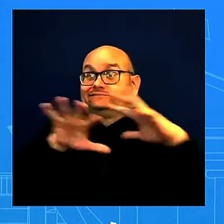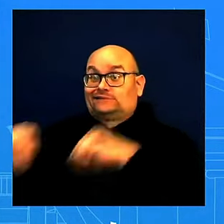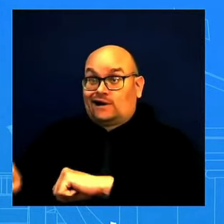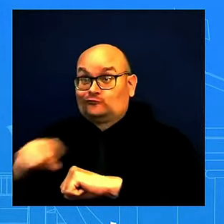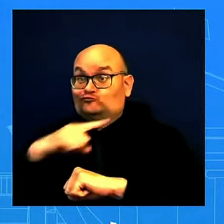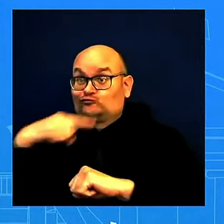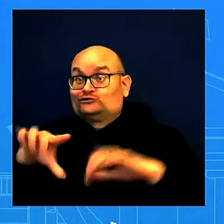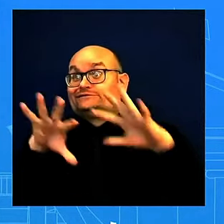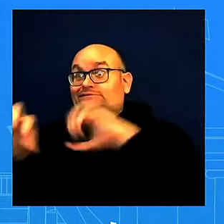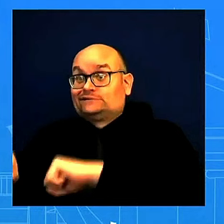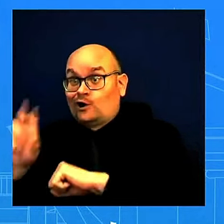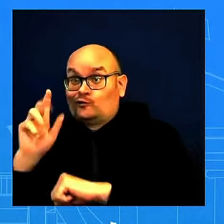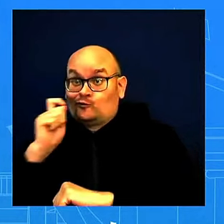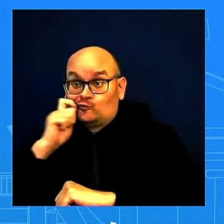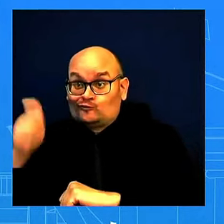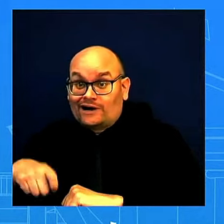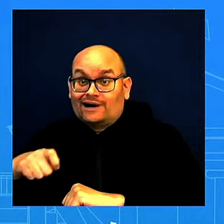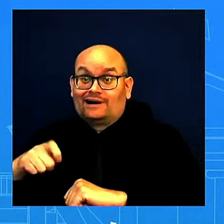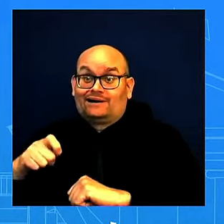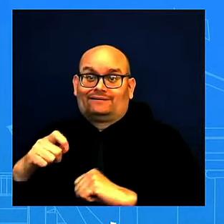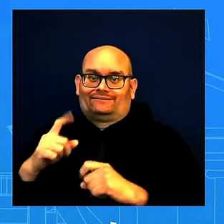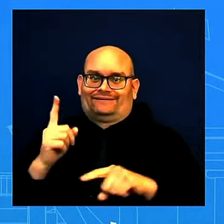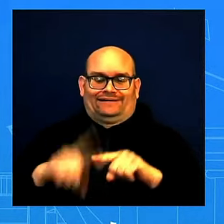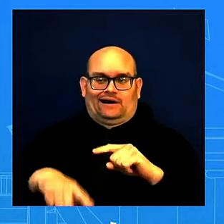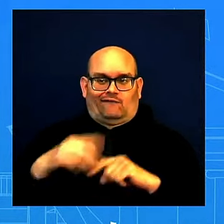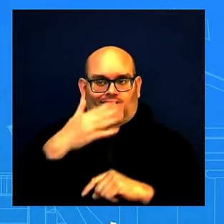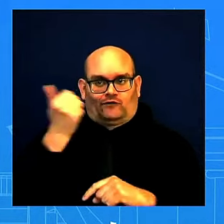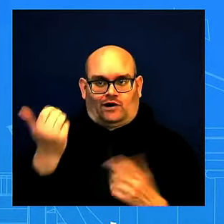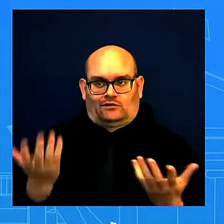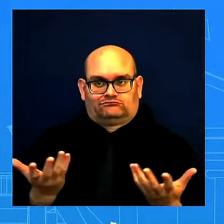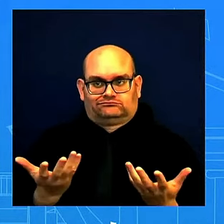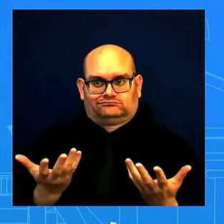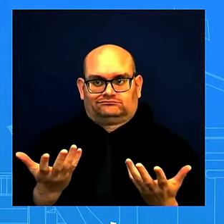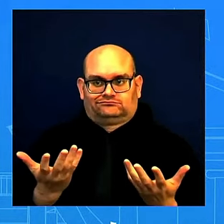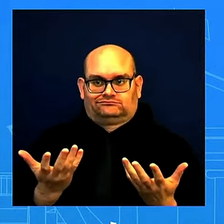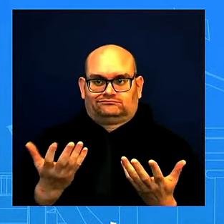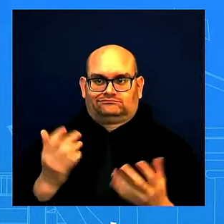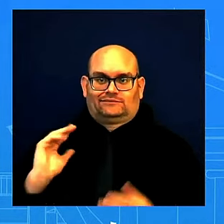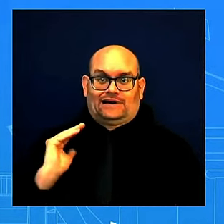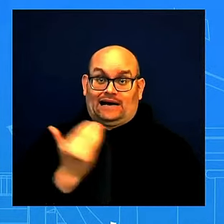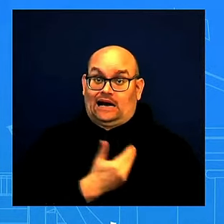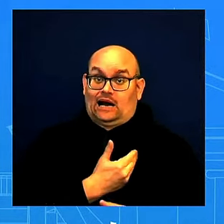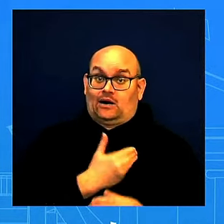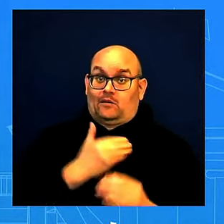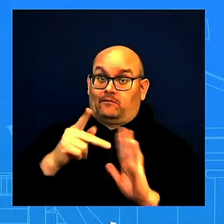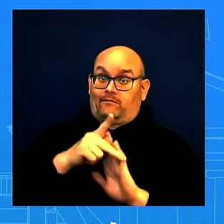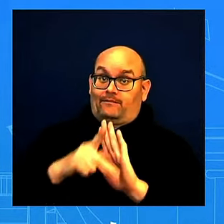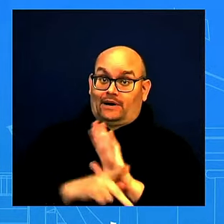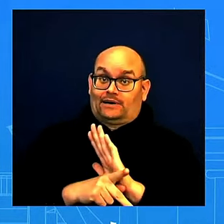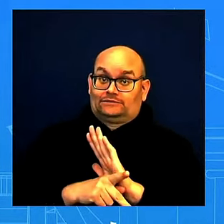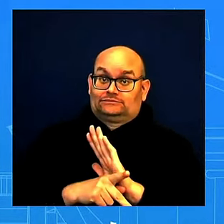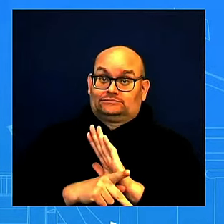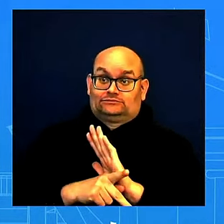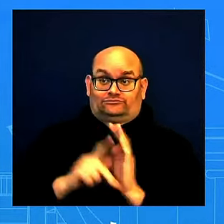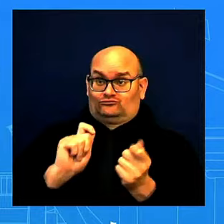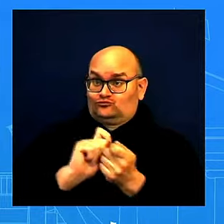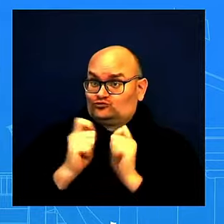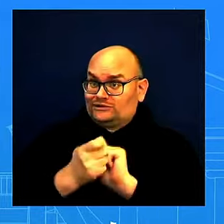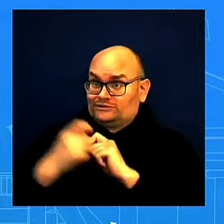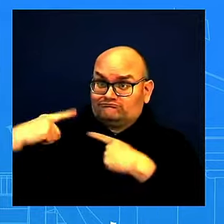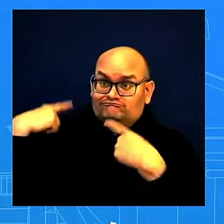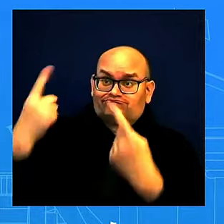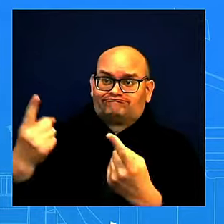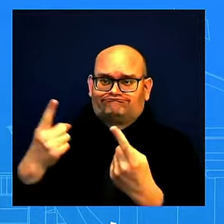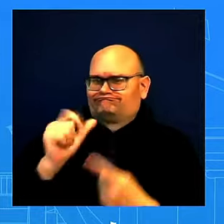our policies, House policy has not changed. We're going to continue certainly to support Ukraine as they continue to defend themselves. One pivot, if I may.